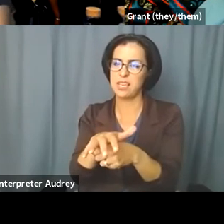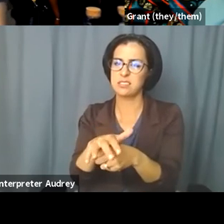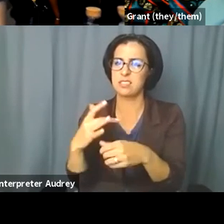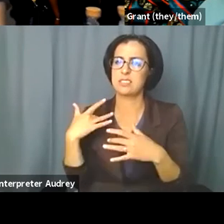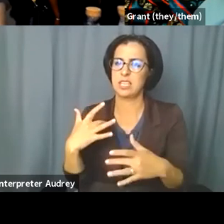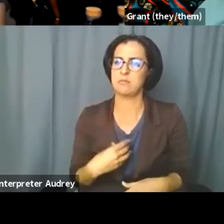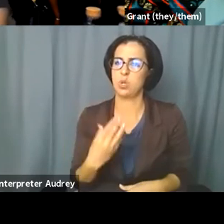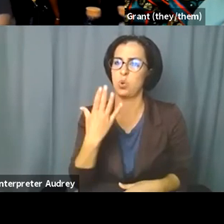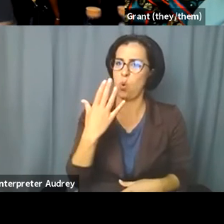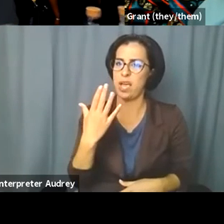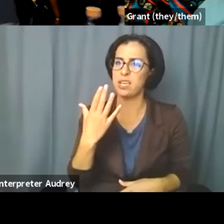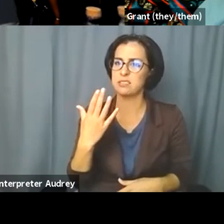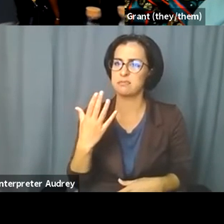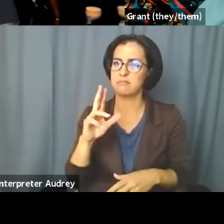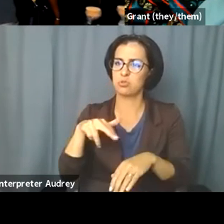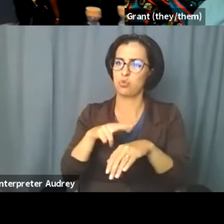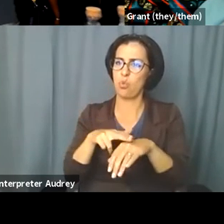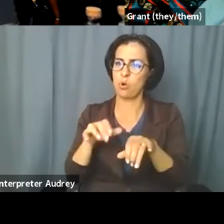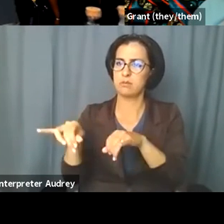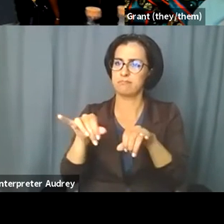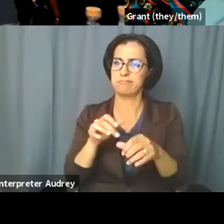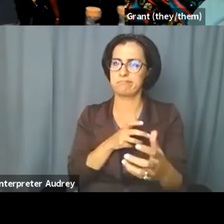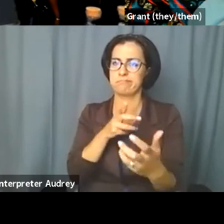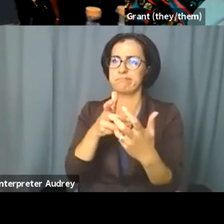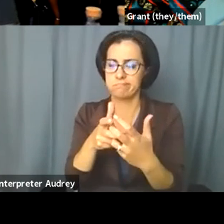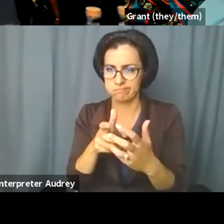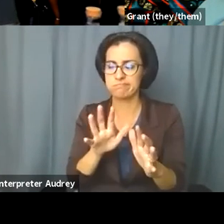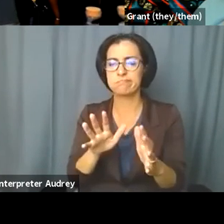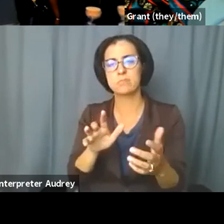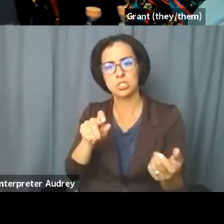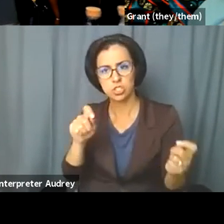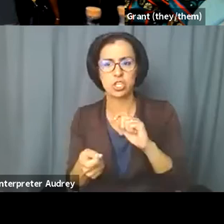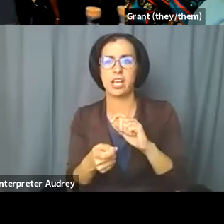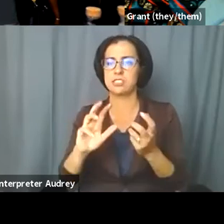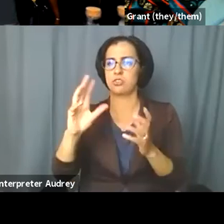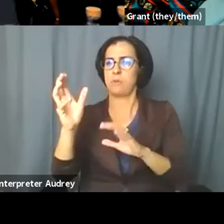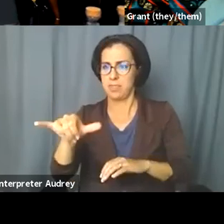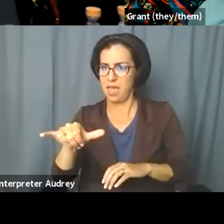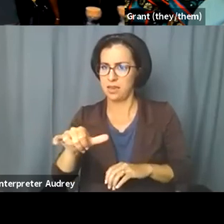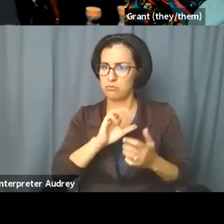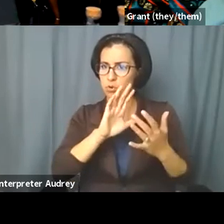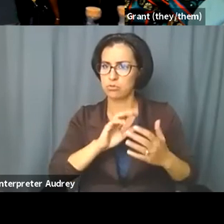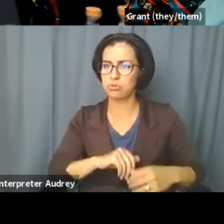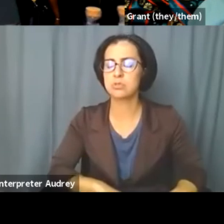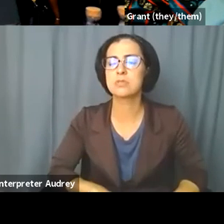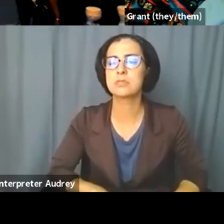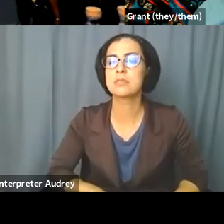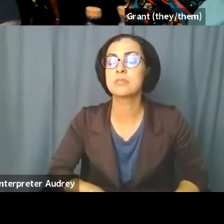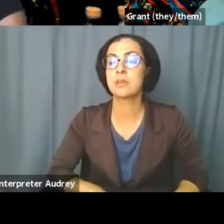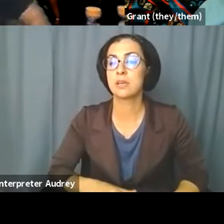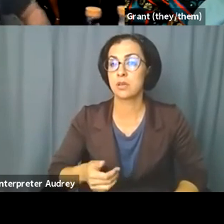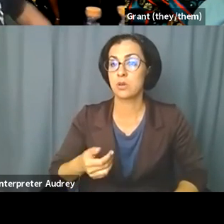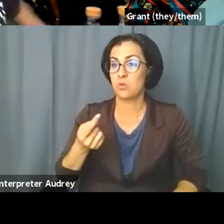that are set by most gathering spaces. Um, and so, um, with the curiosity